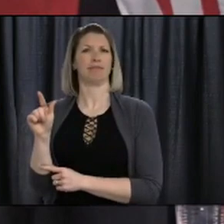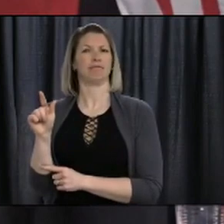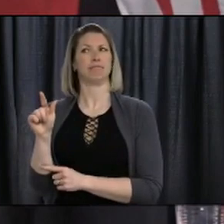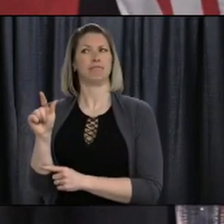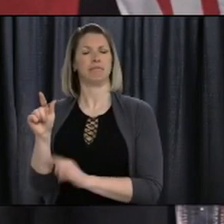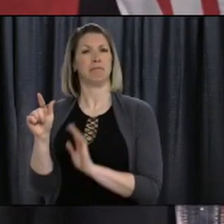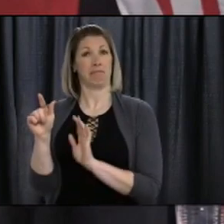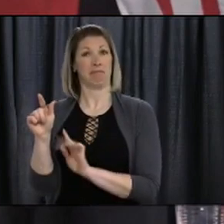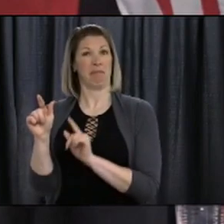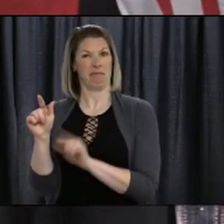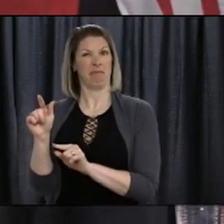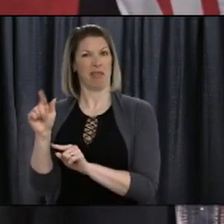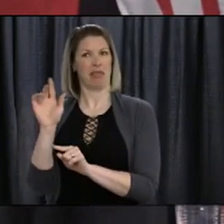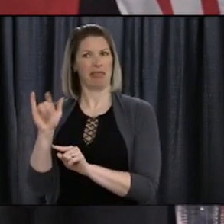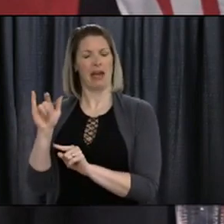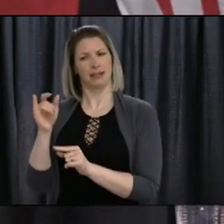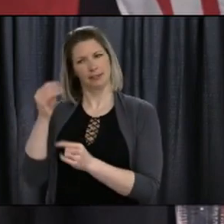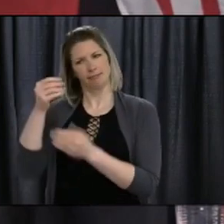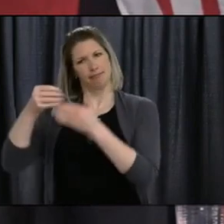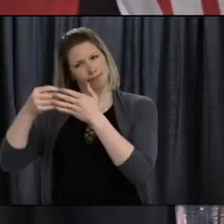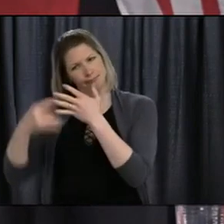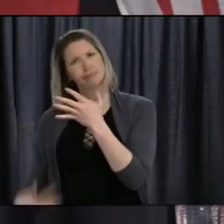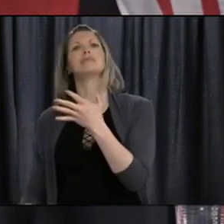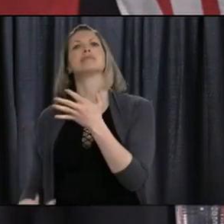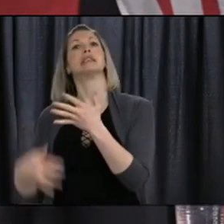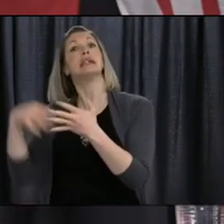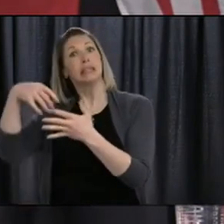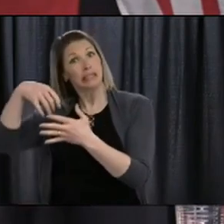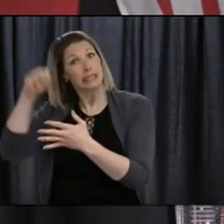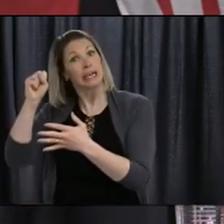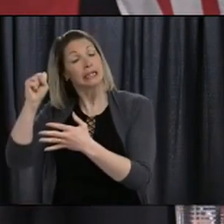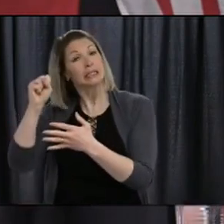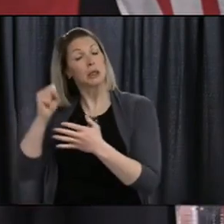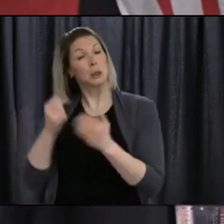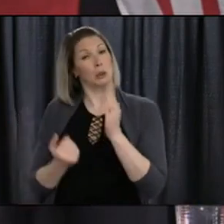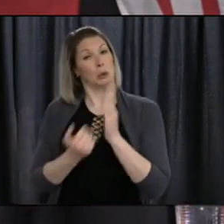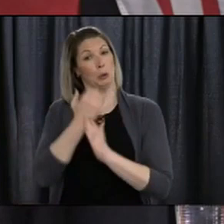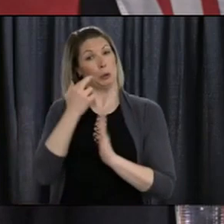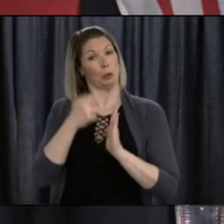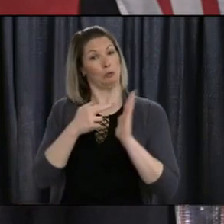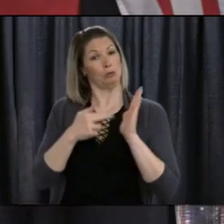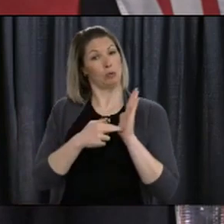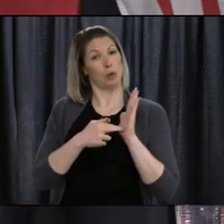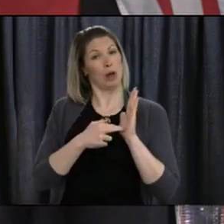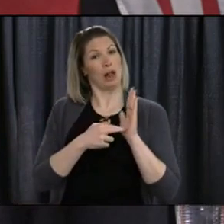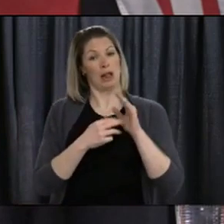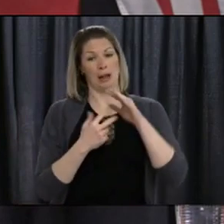even though we are allowed to double bubble, we must continue to follow the health guidelines.